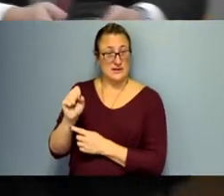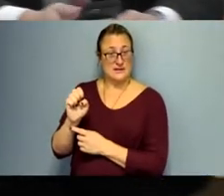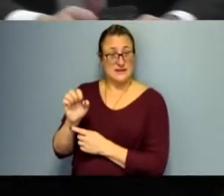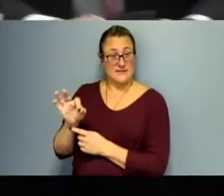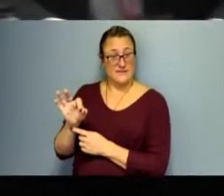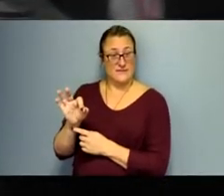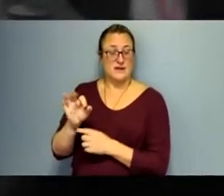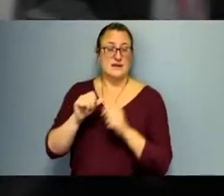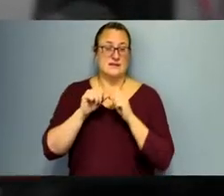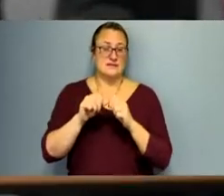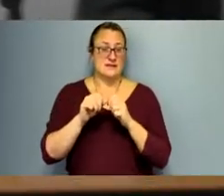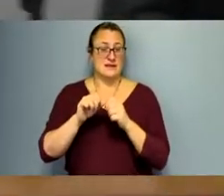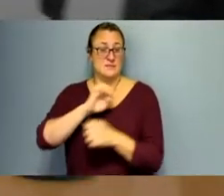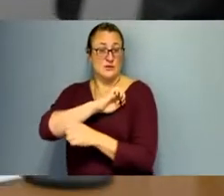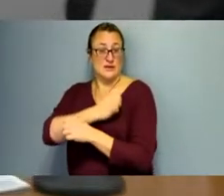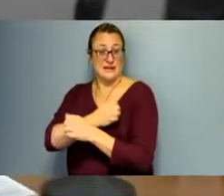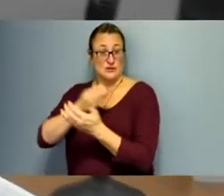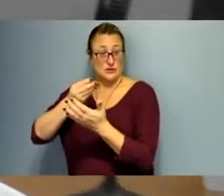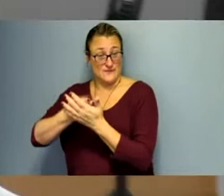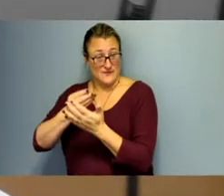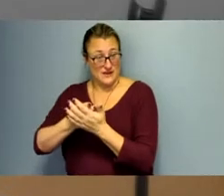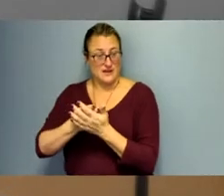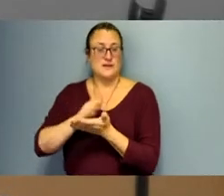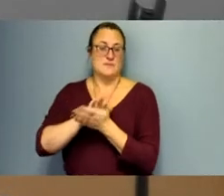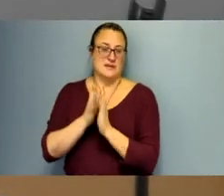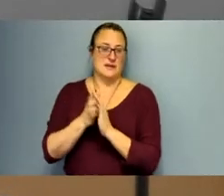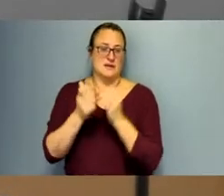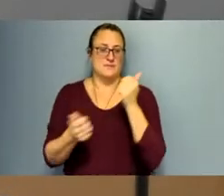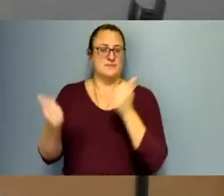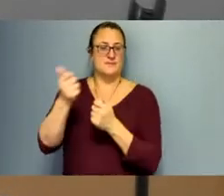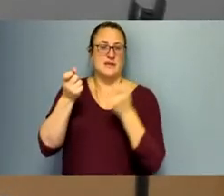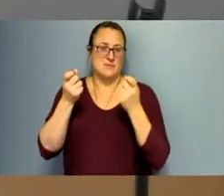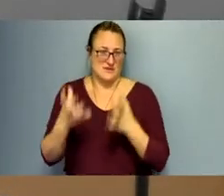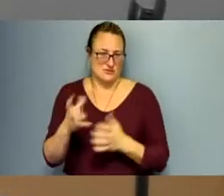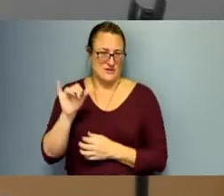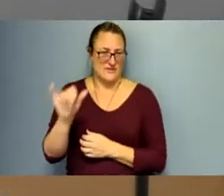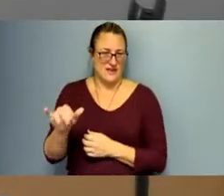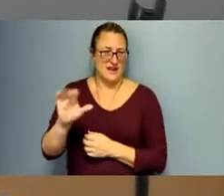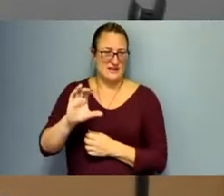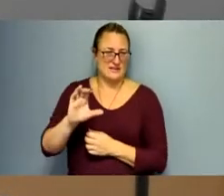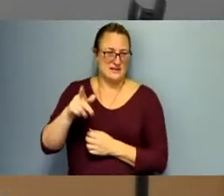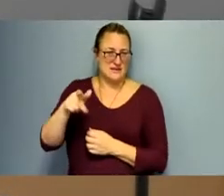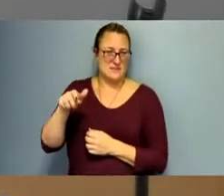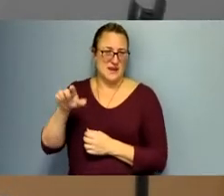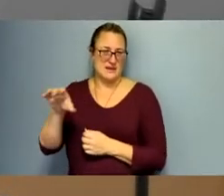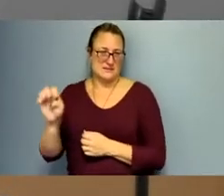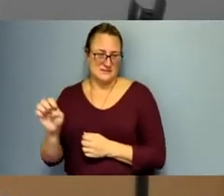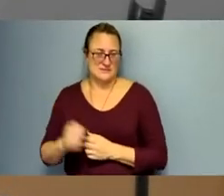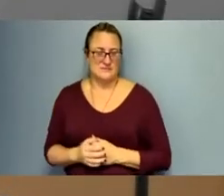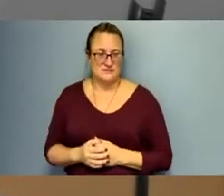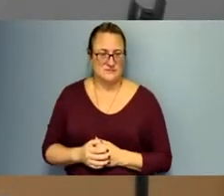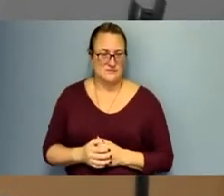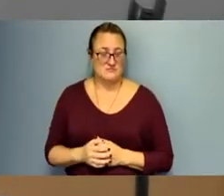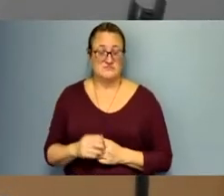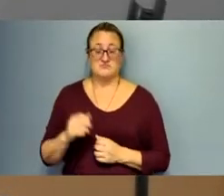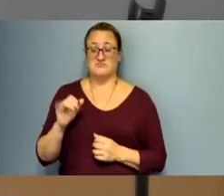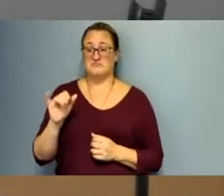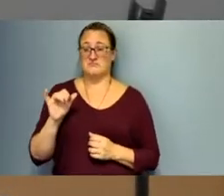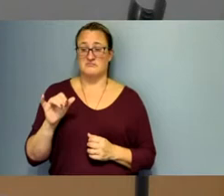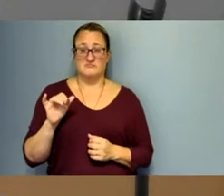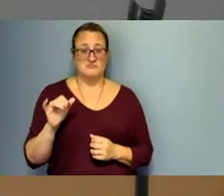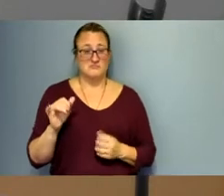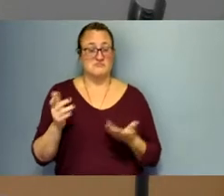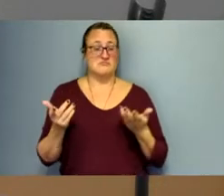for Sustainable Energy Fund, as the administrator of the plan. And I'm learning in this building and sometimes in